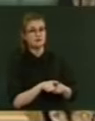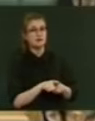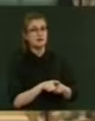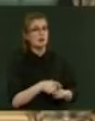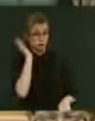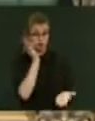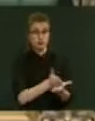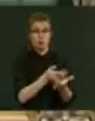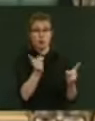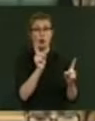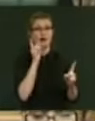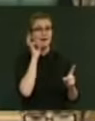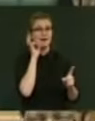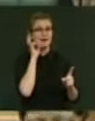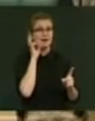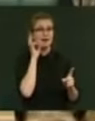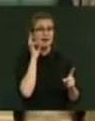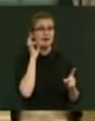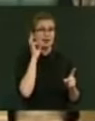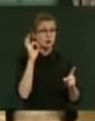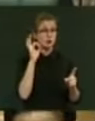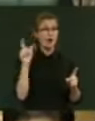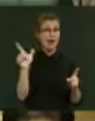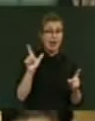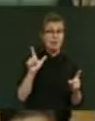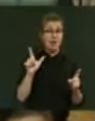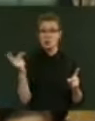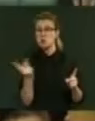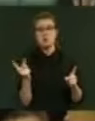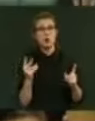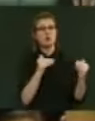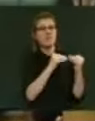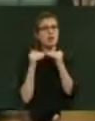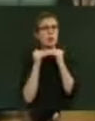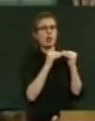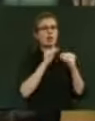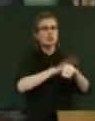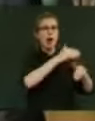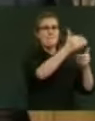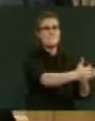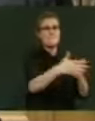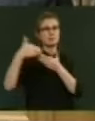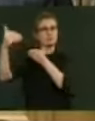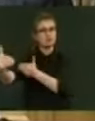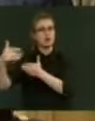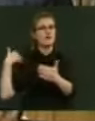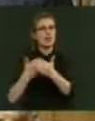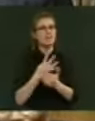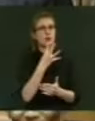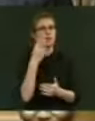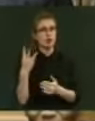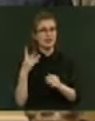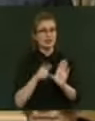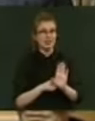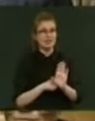have held the Treasury benches for roughly an equal amount of time, over about 43 years. And neither of them have made any